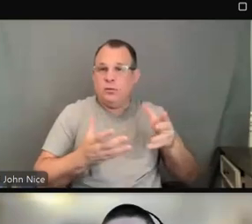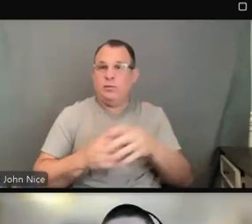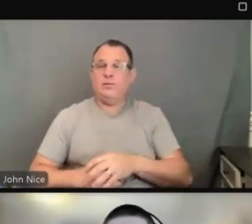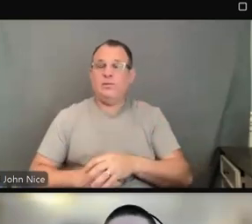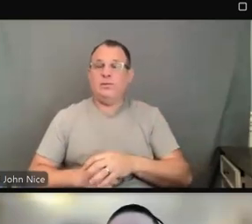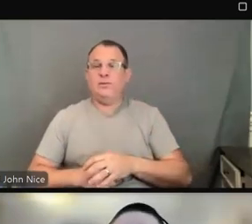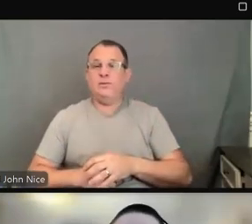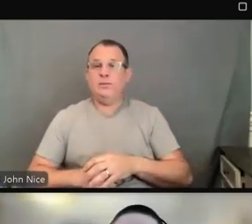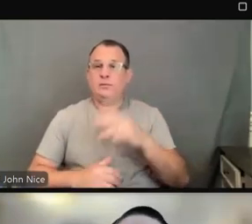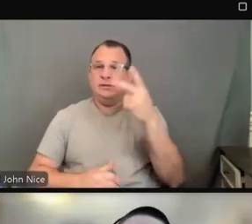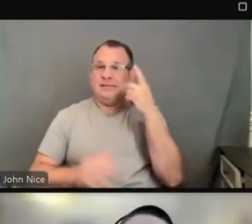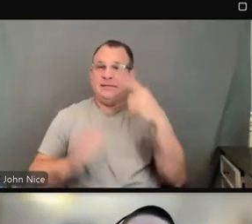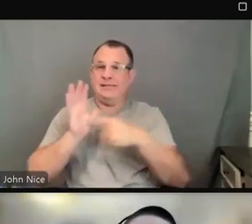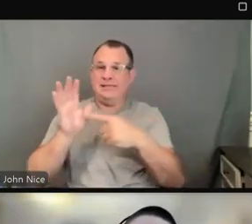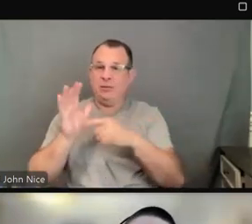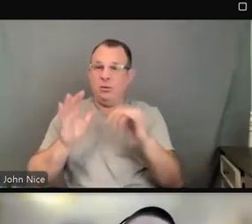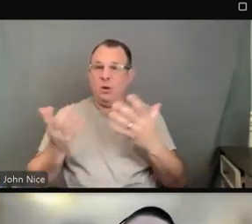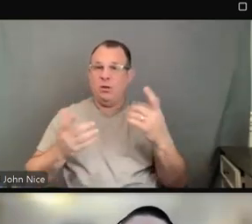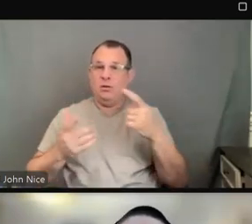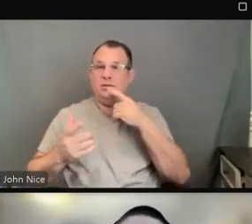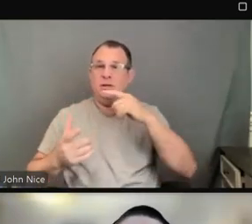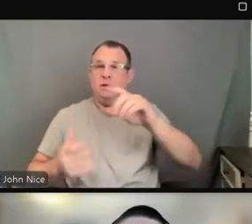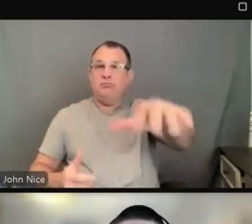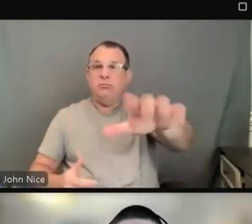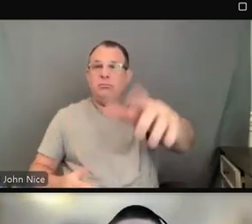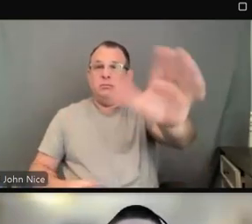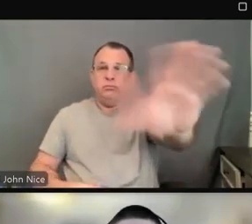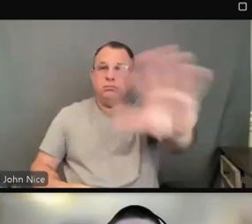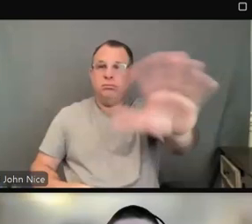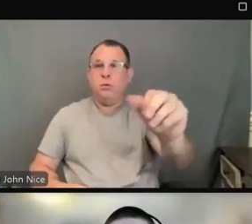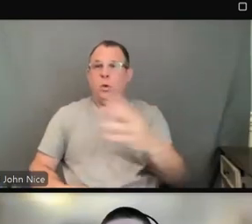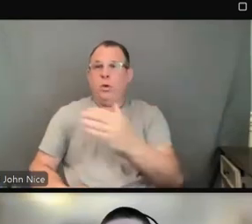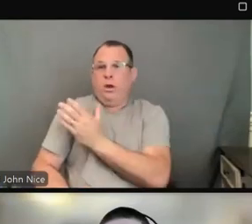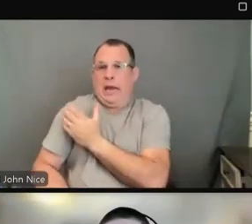examples are you can wave or gently tap the person on their shoulder to get attention.